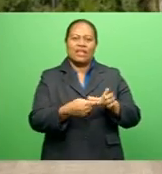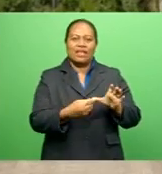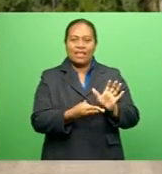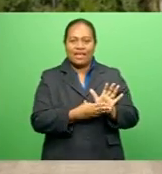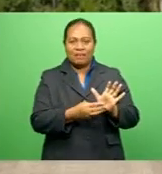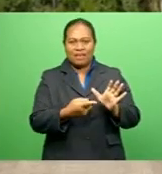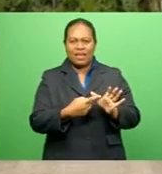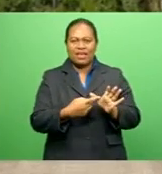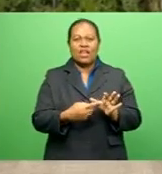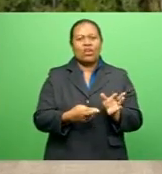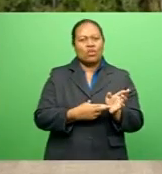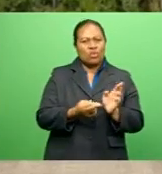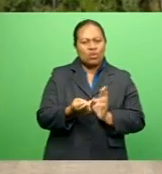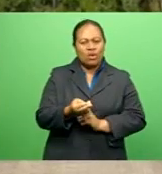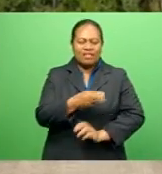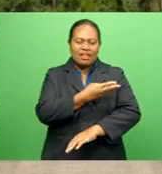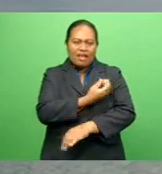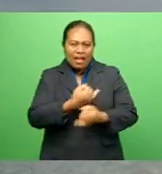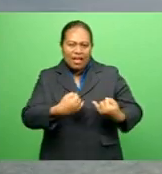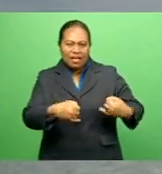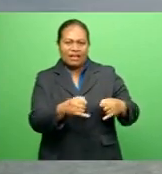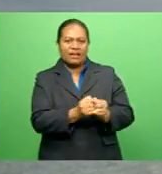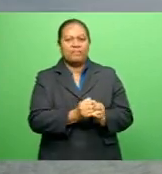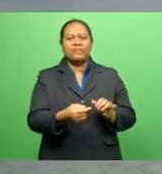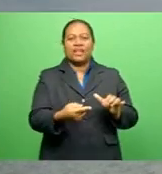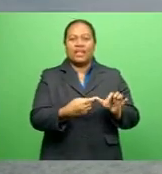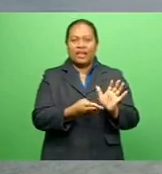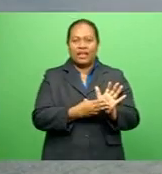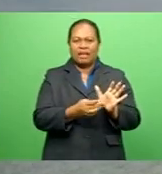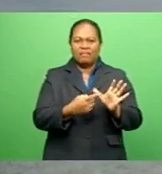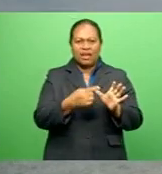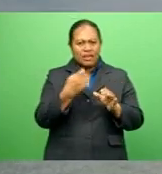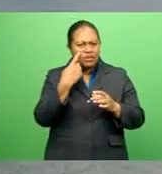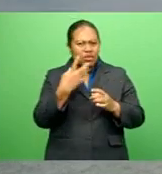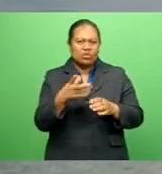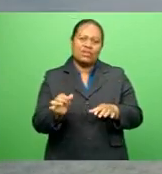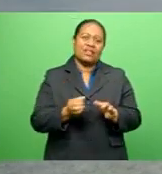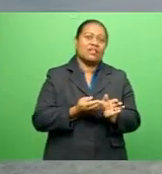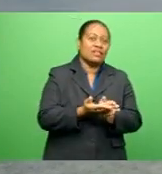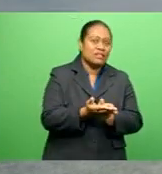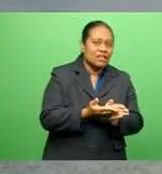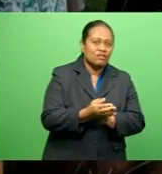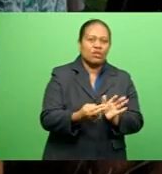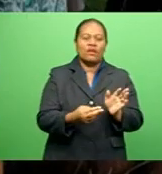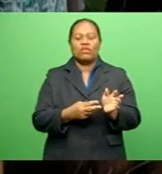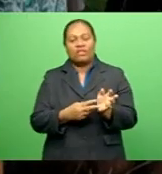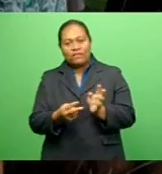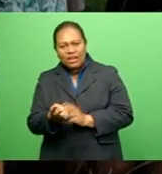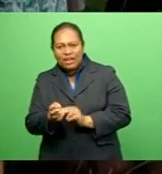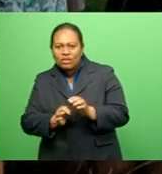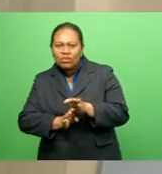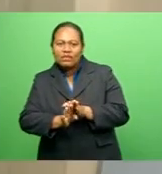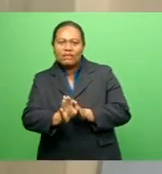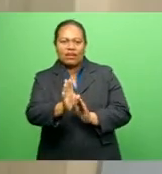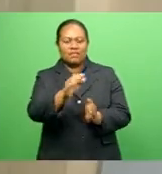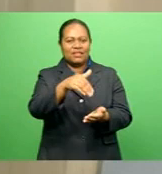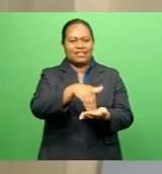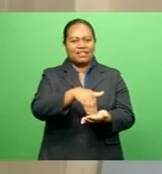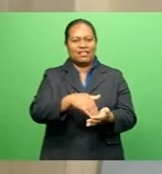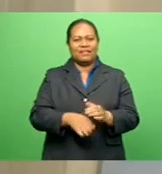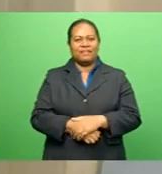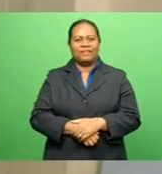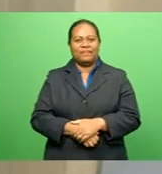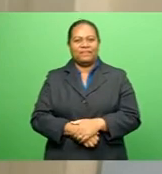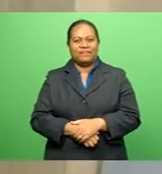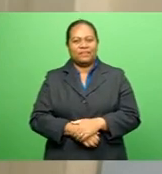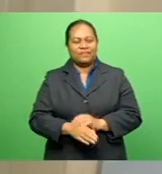maritime strategy Sharma says the AMA is mandated to take its services to the rural areas and develop the hubs We are spreading